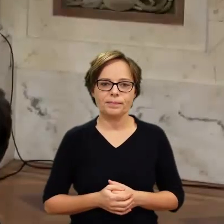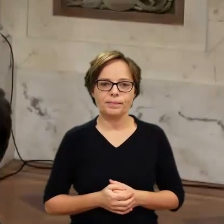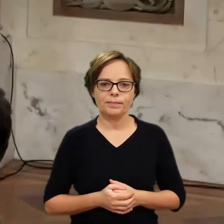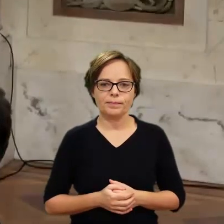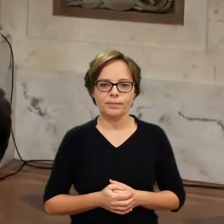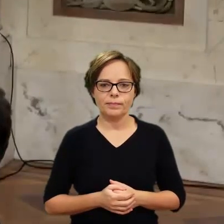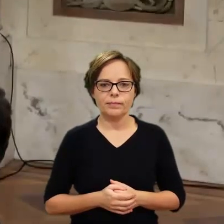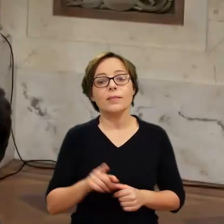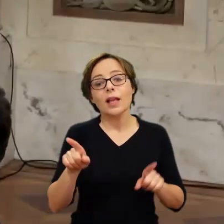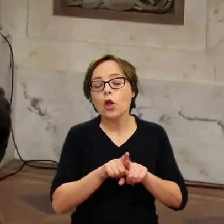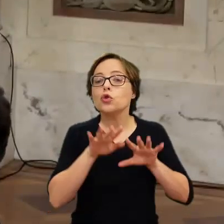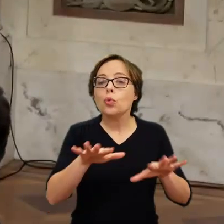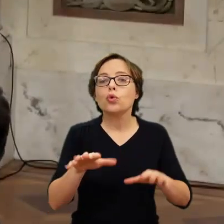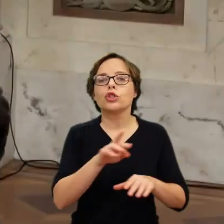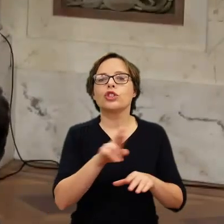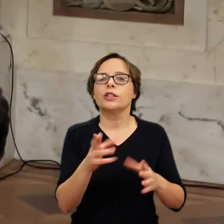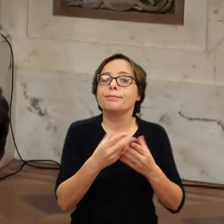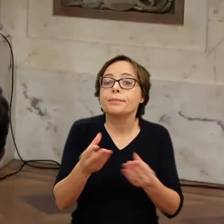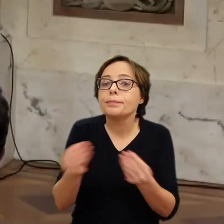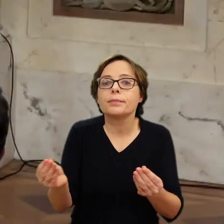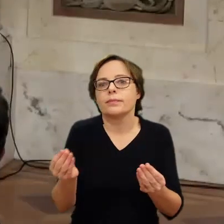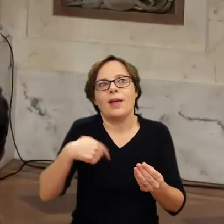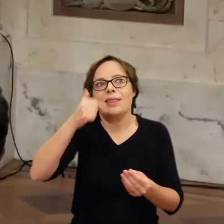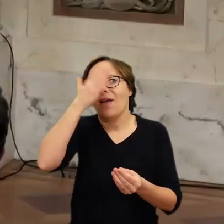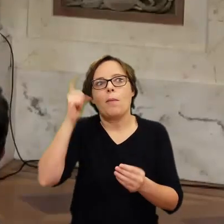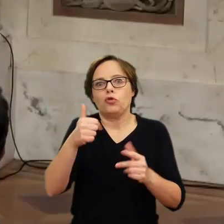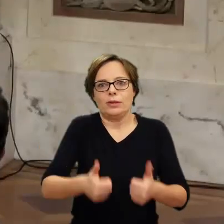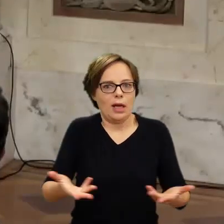Yeah, and many things went missing and we don't know what's happened to them.